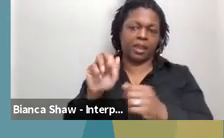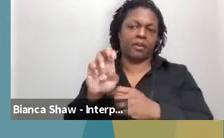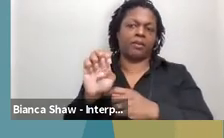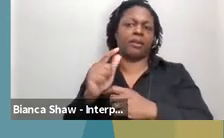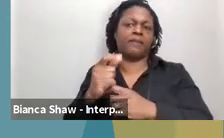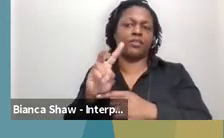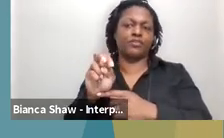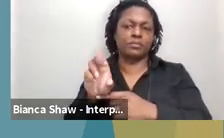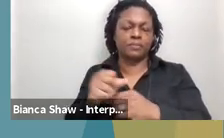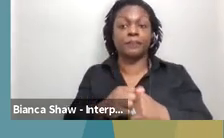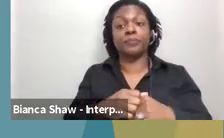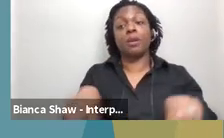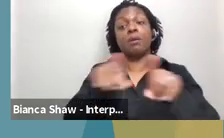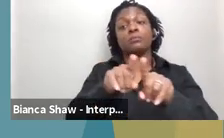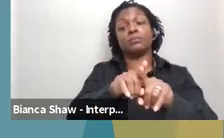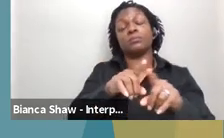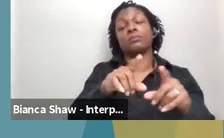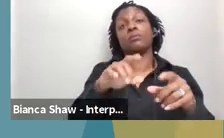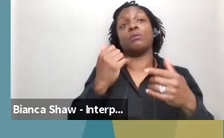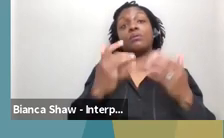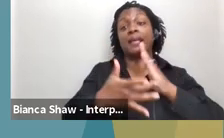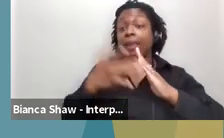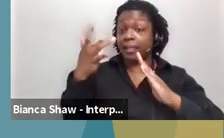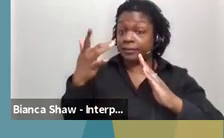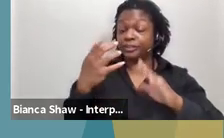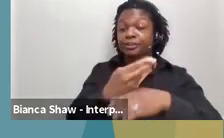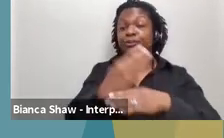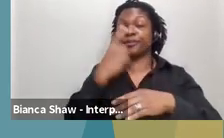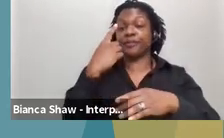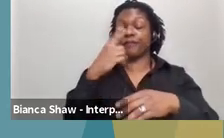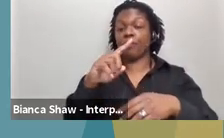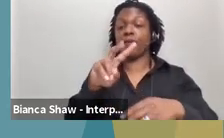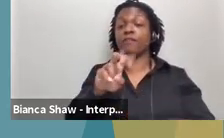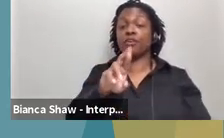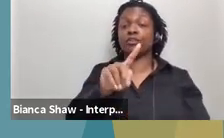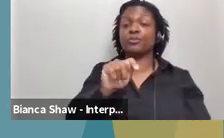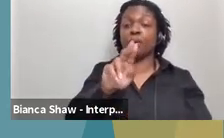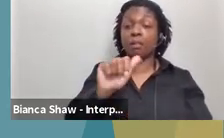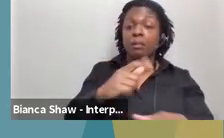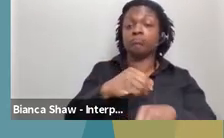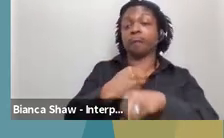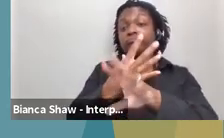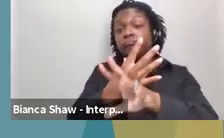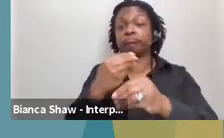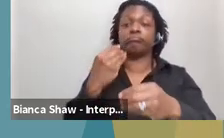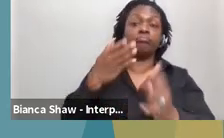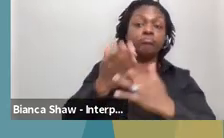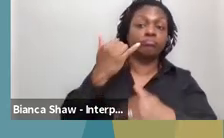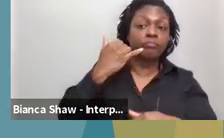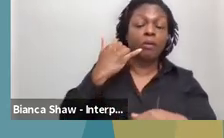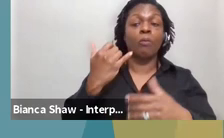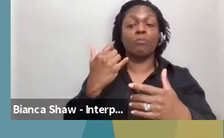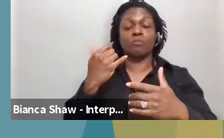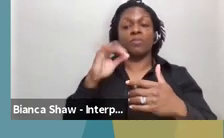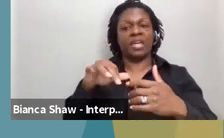and virtual visits and using what we learned during COVID that really helped families to be able to look at